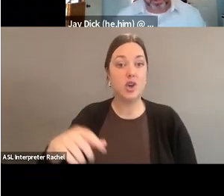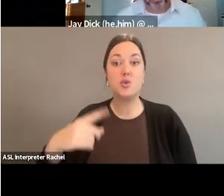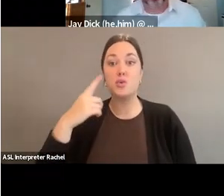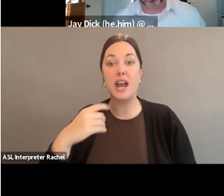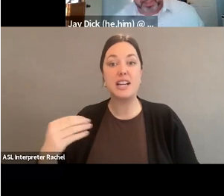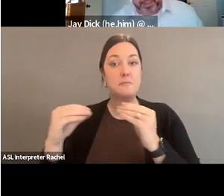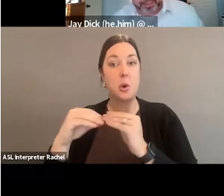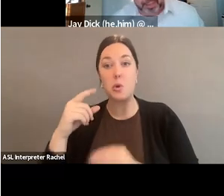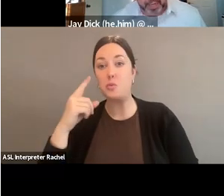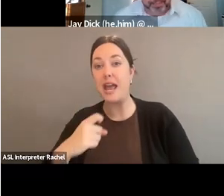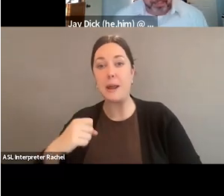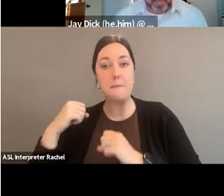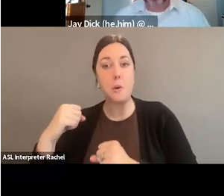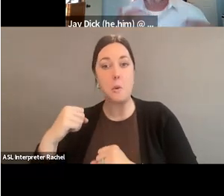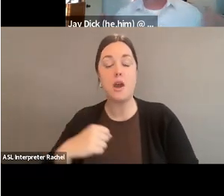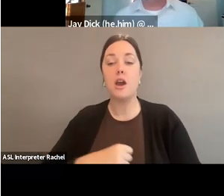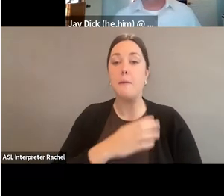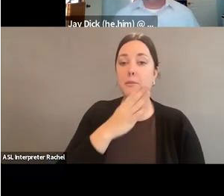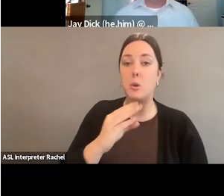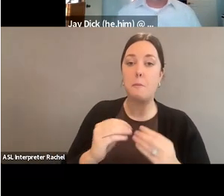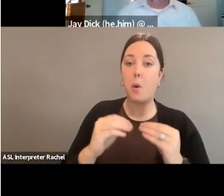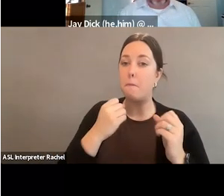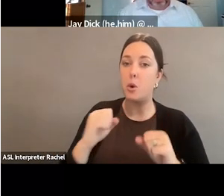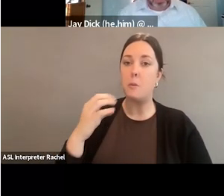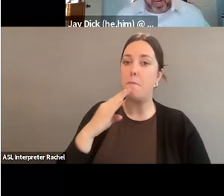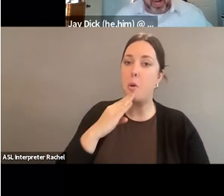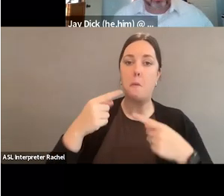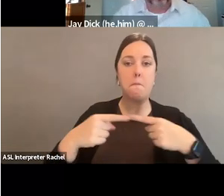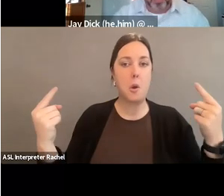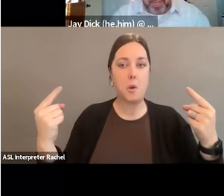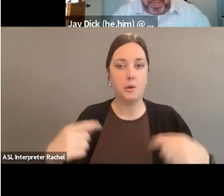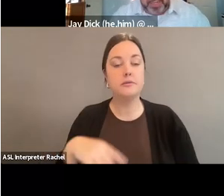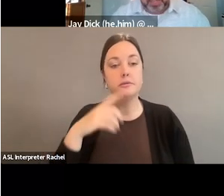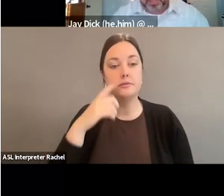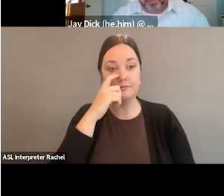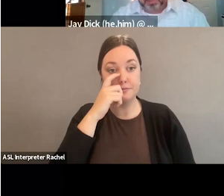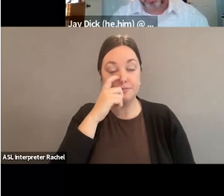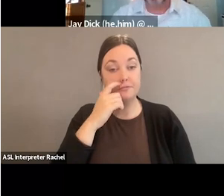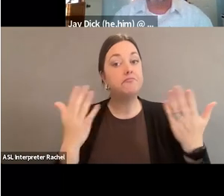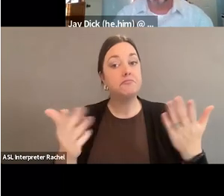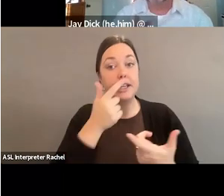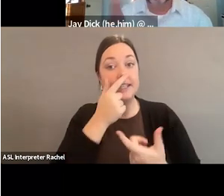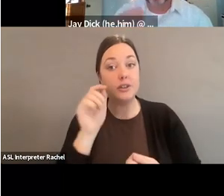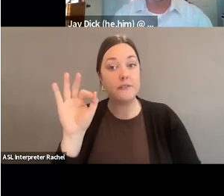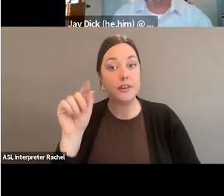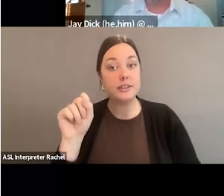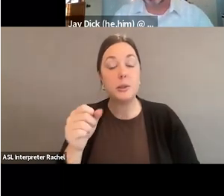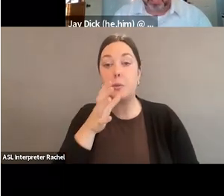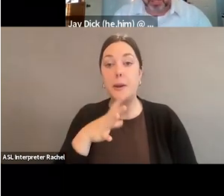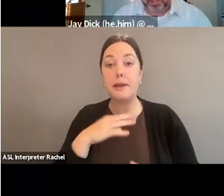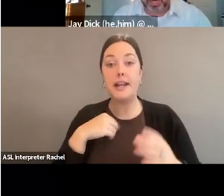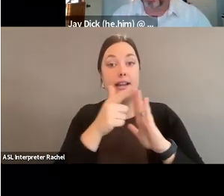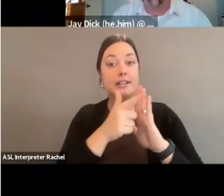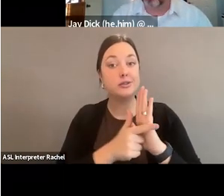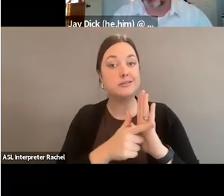and blue is bluer. Next slide. Let's do some interesting facts here. Women in the legislature. It didn't change much